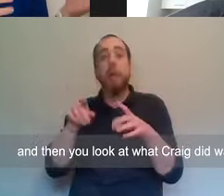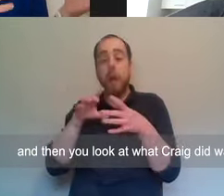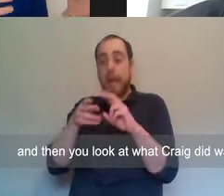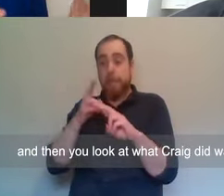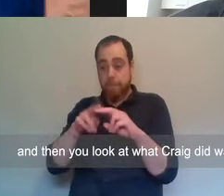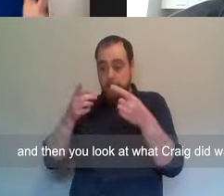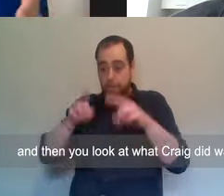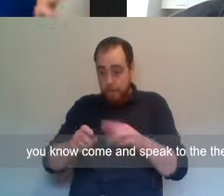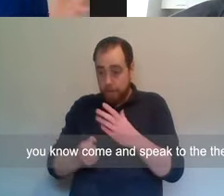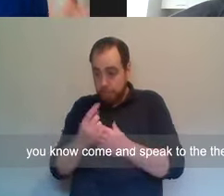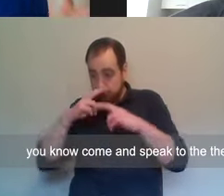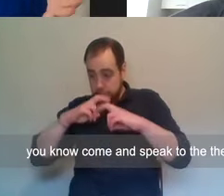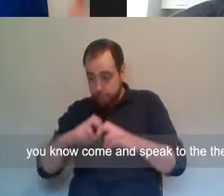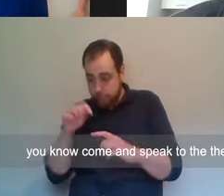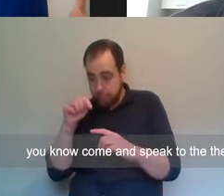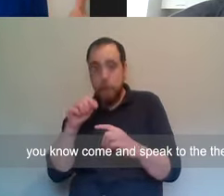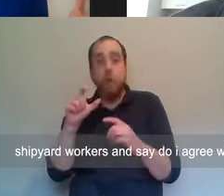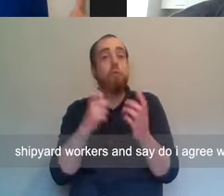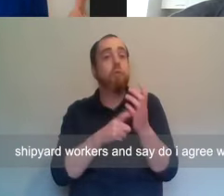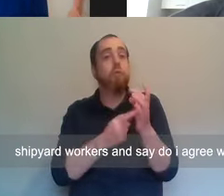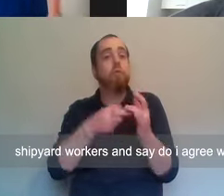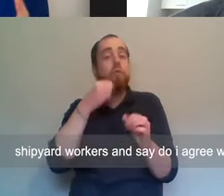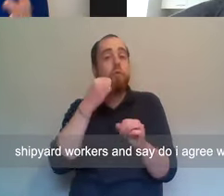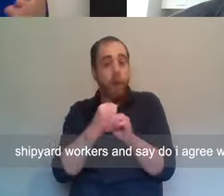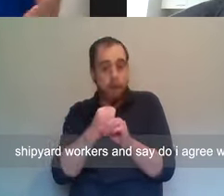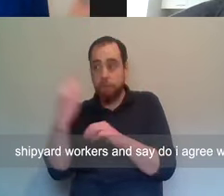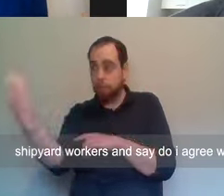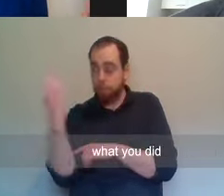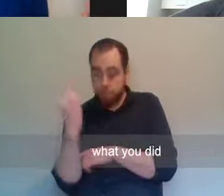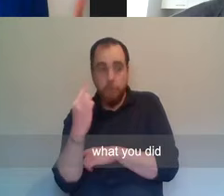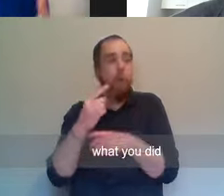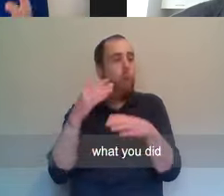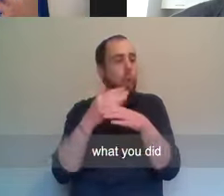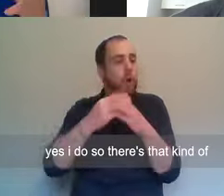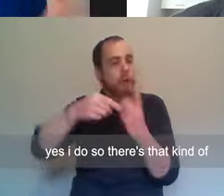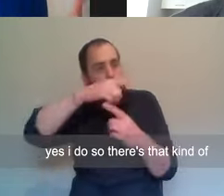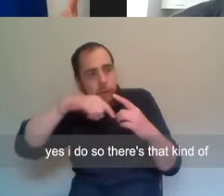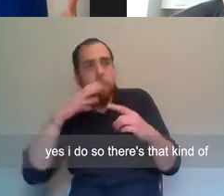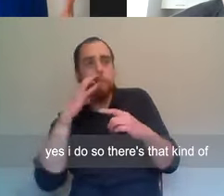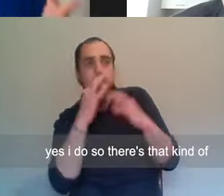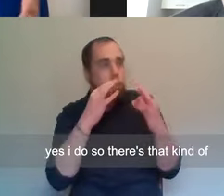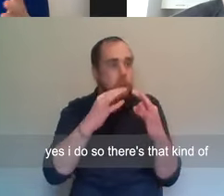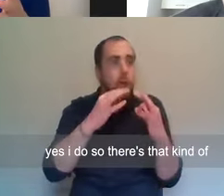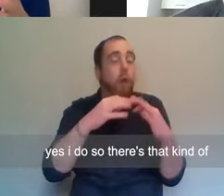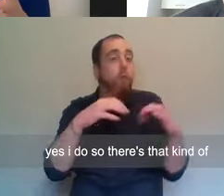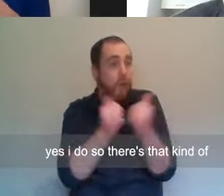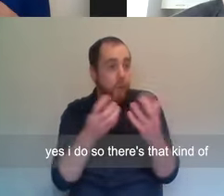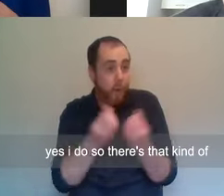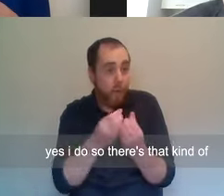at what Craig did was, you know, come and speak to the shipyard workers and say, do I agree with what you did? Yes, I do. So